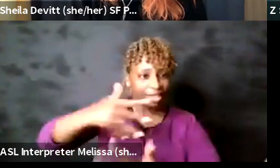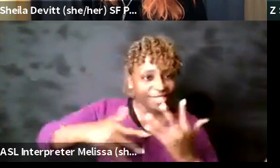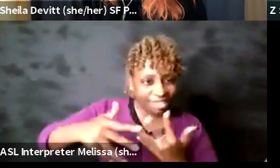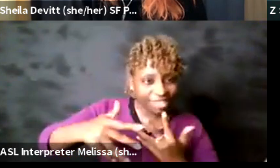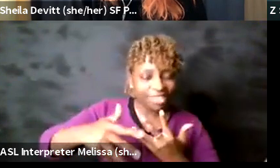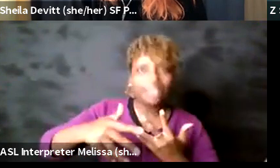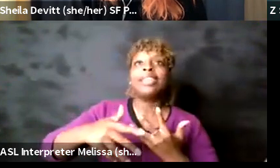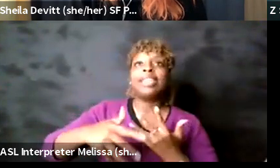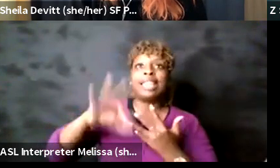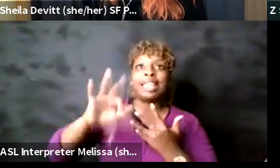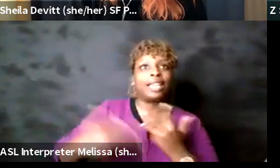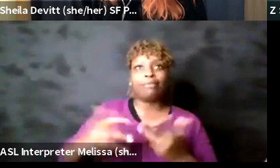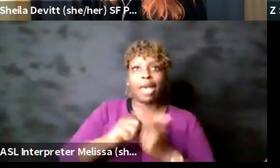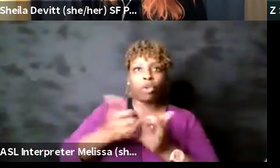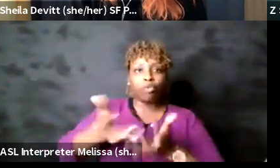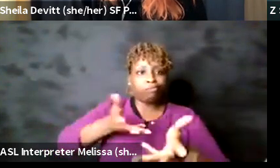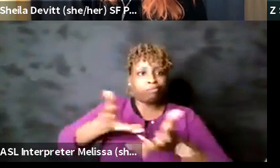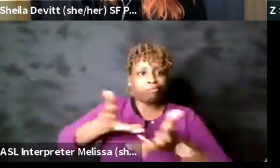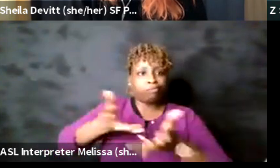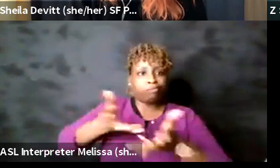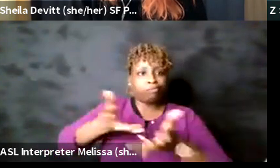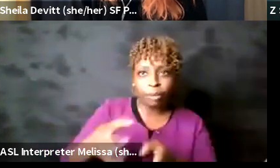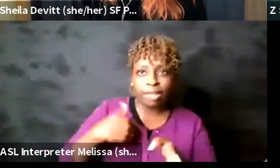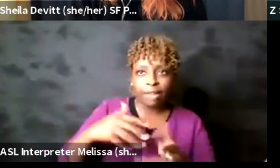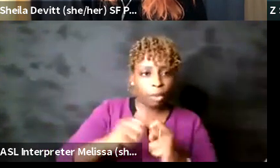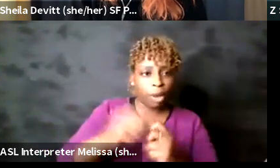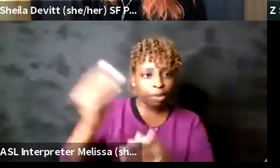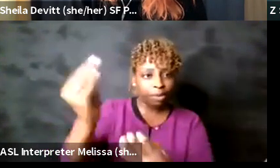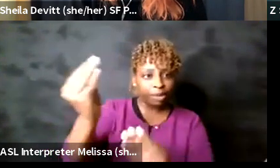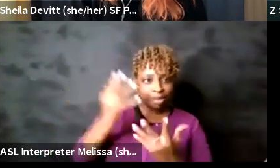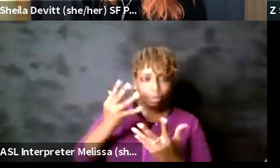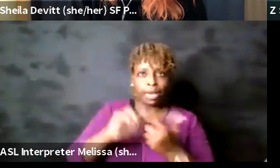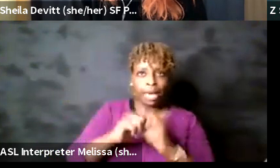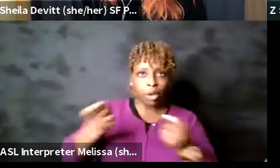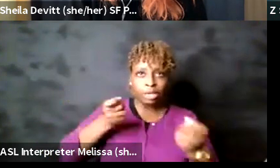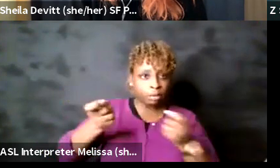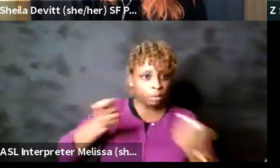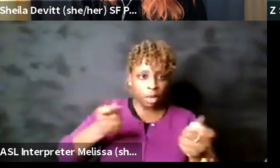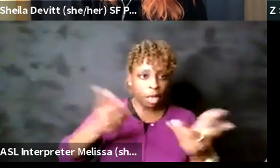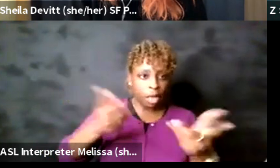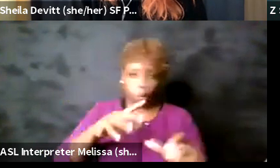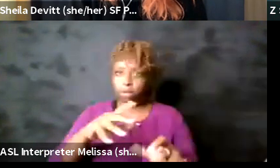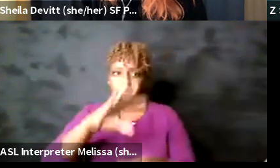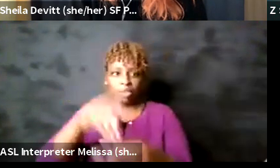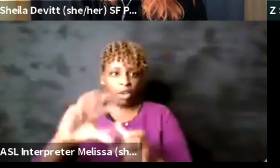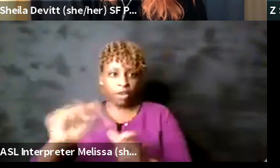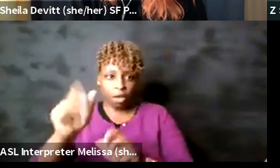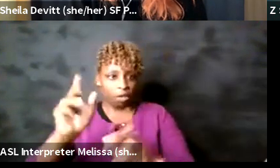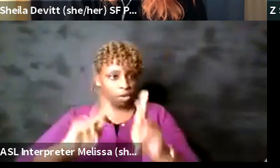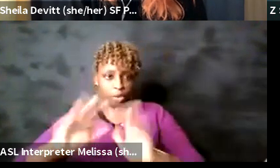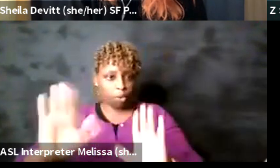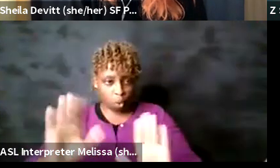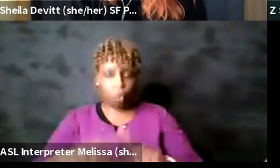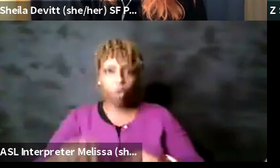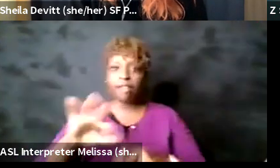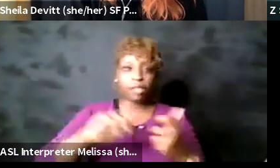the person who's bringing the thing to me and using like dealing with them and not having to involve anyone else at all like uh de-escalating that person so that